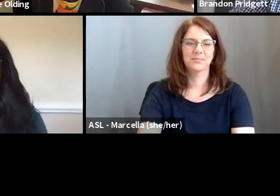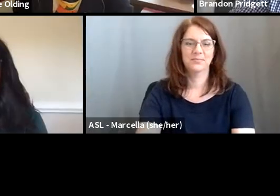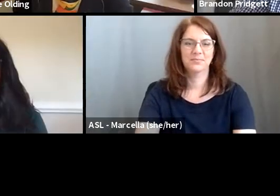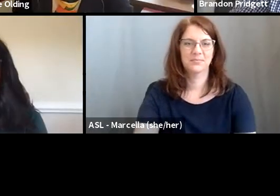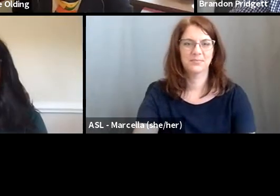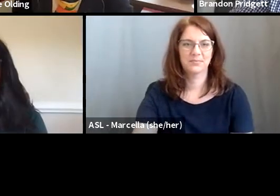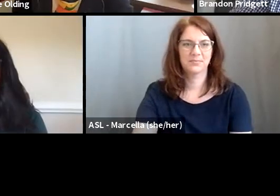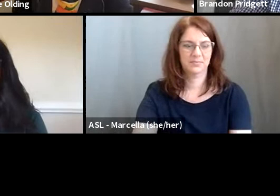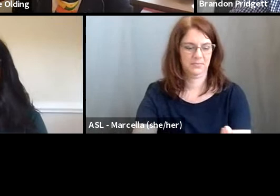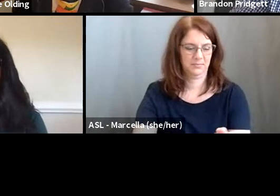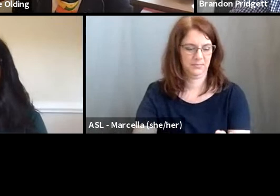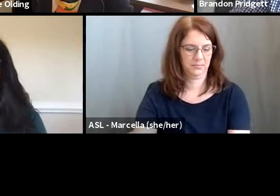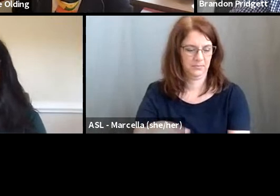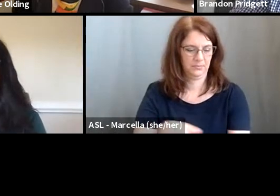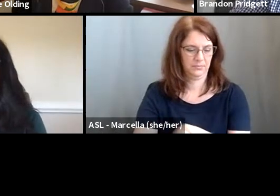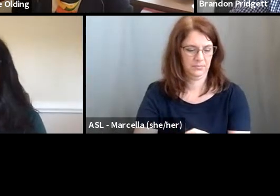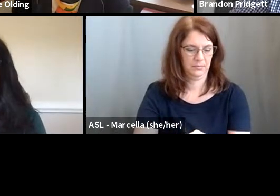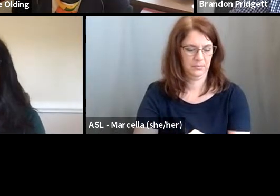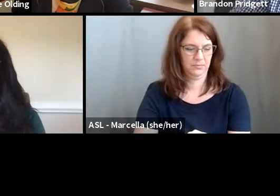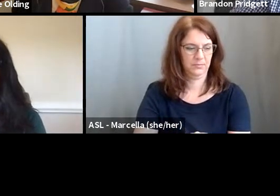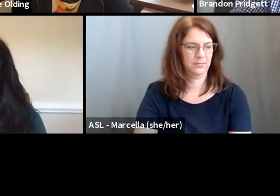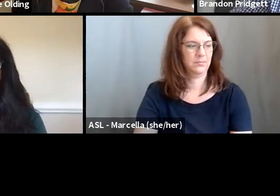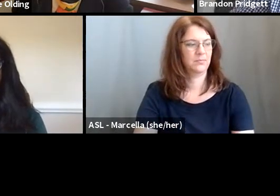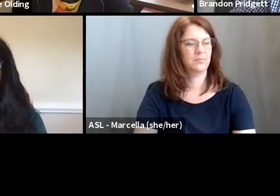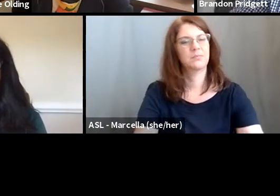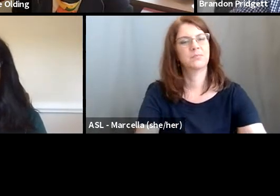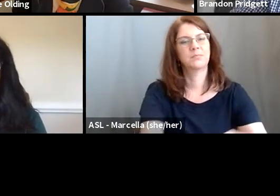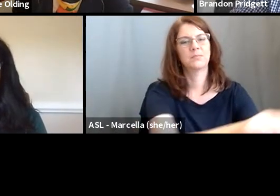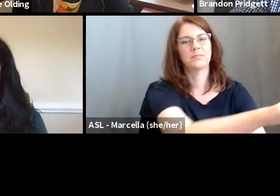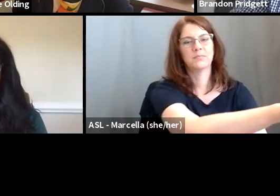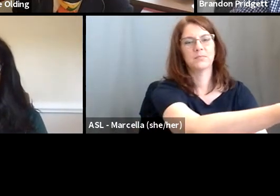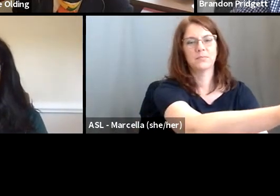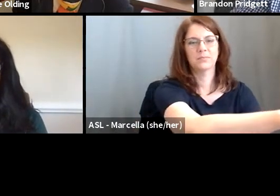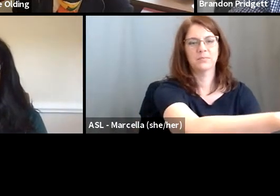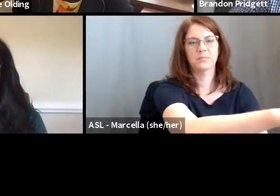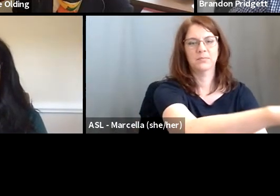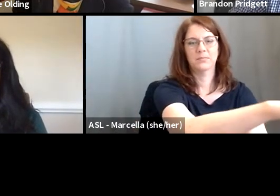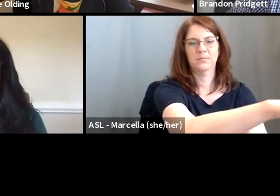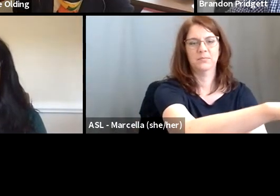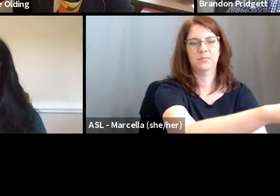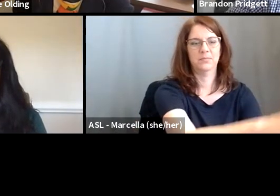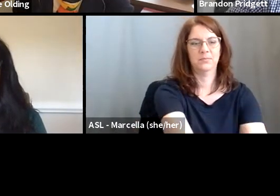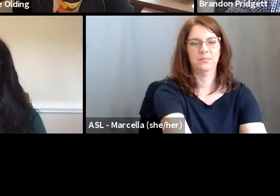We'll hold on and make sure we get the okay by Ashton.